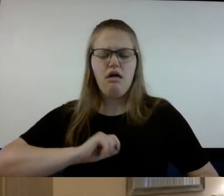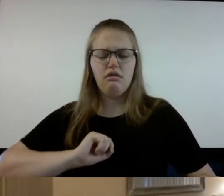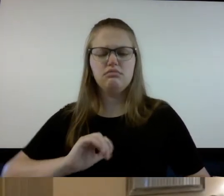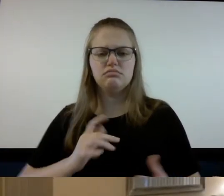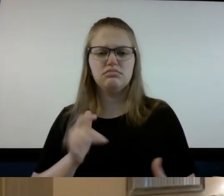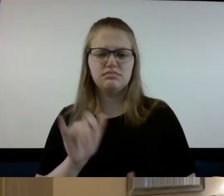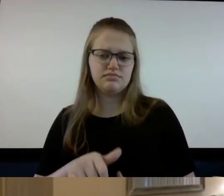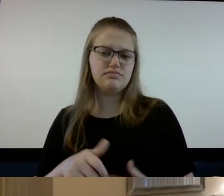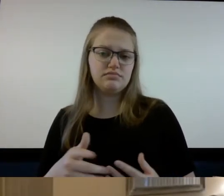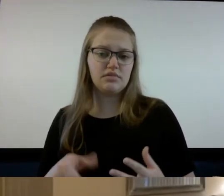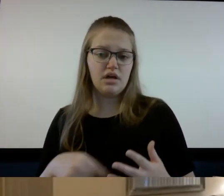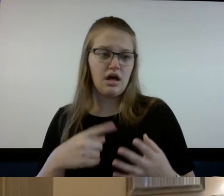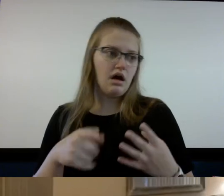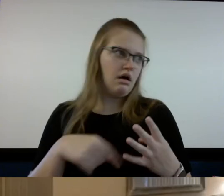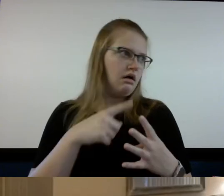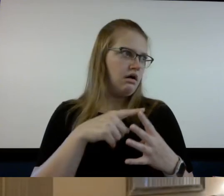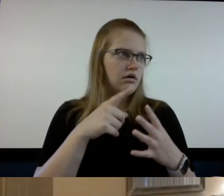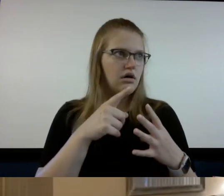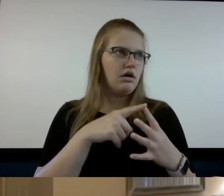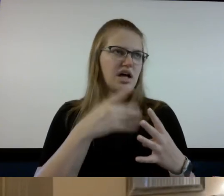but no taste no smell